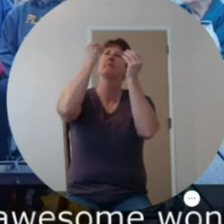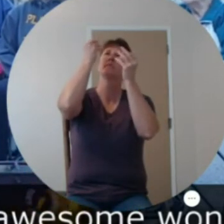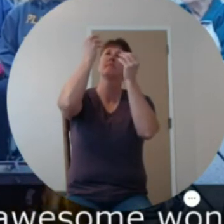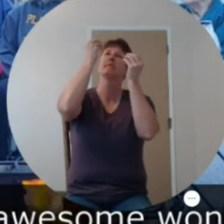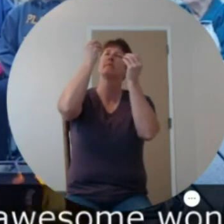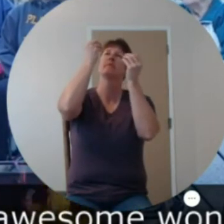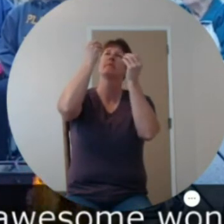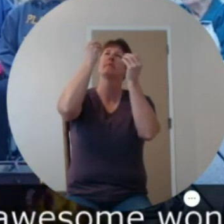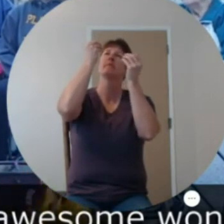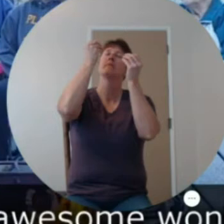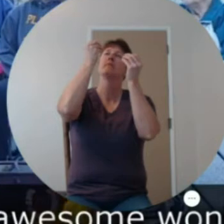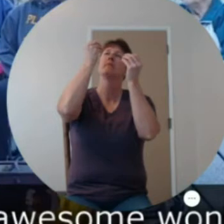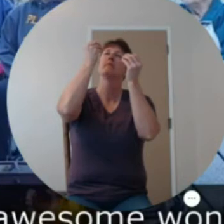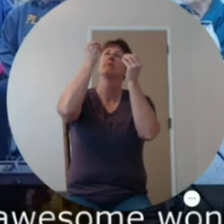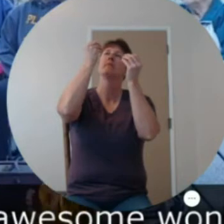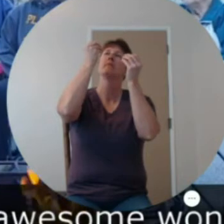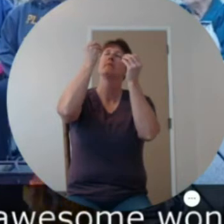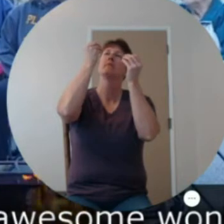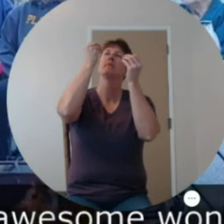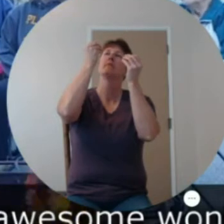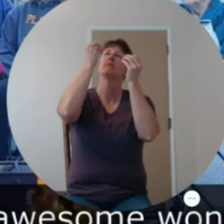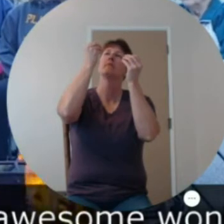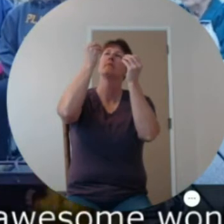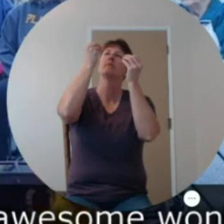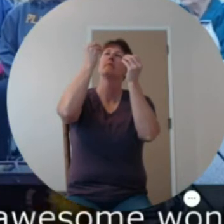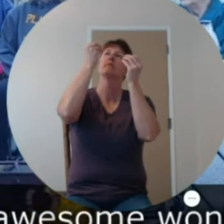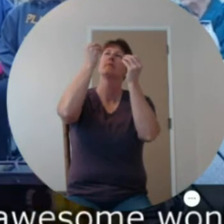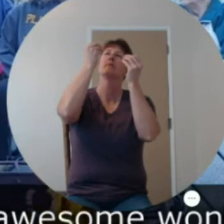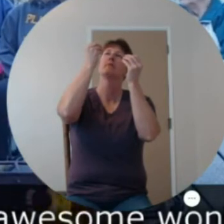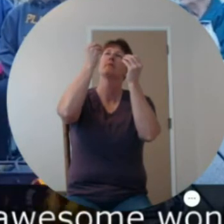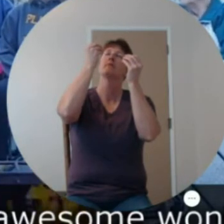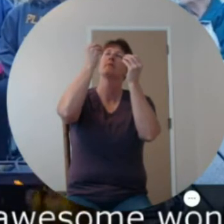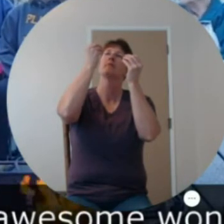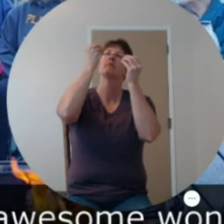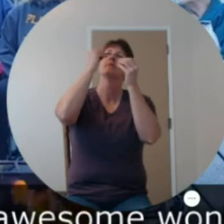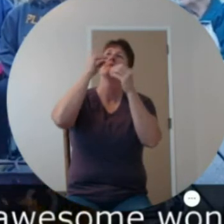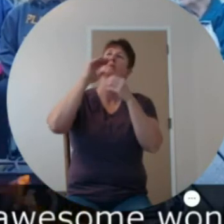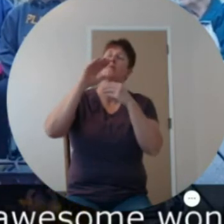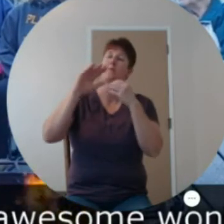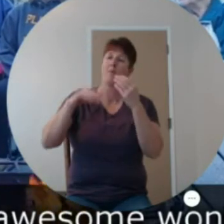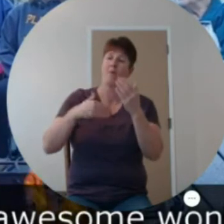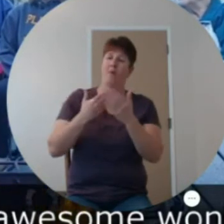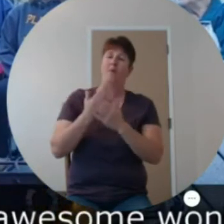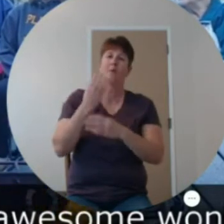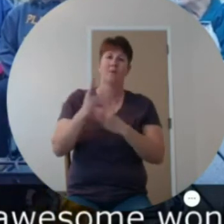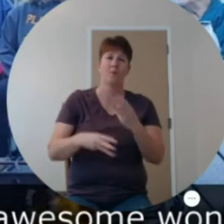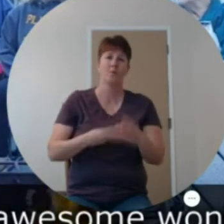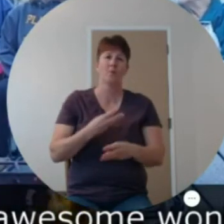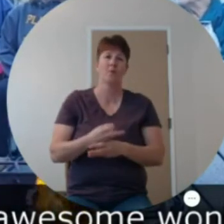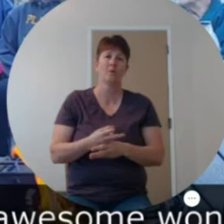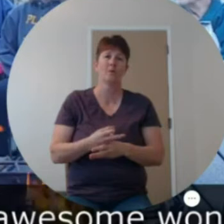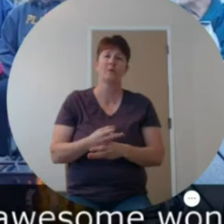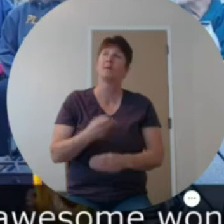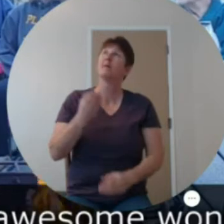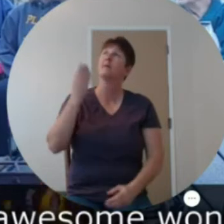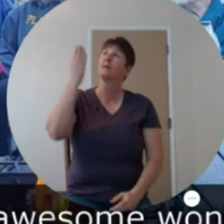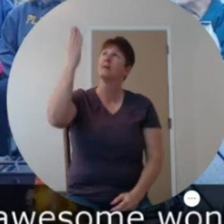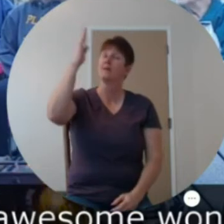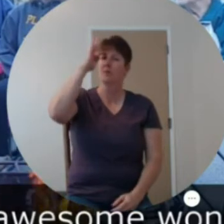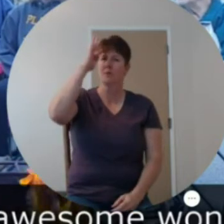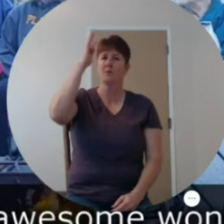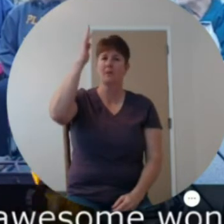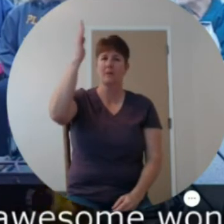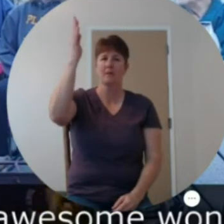all the worlds my hands have